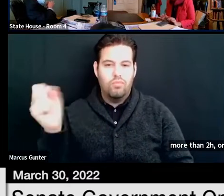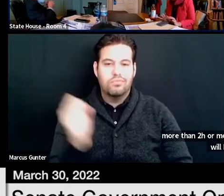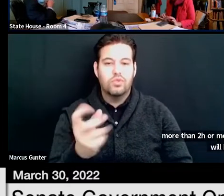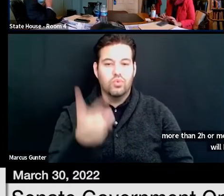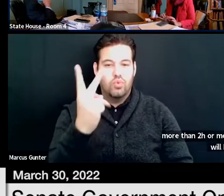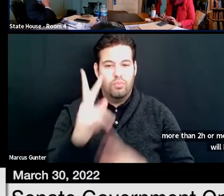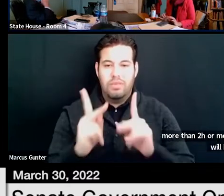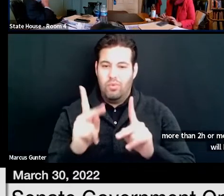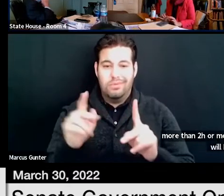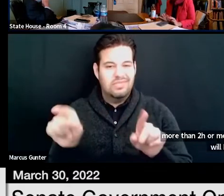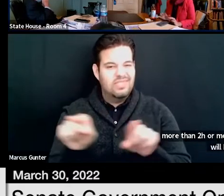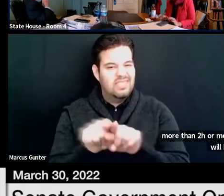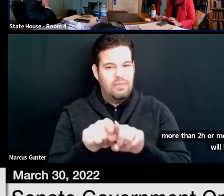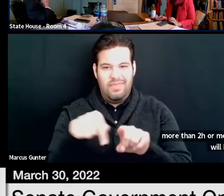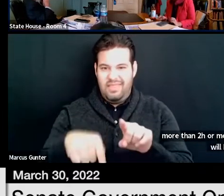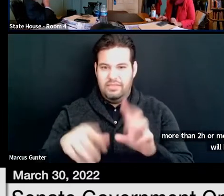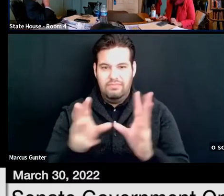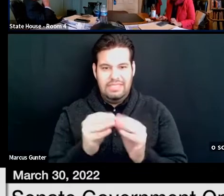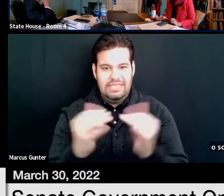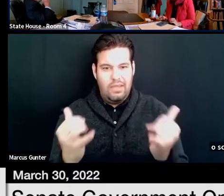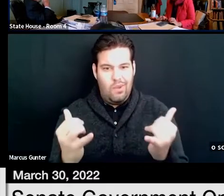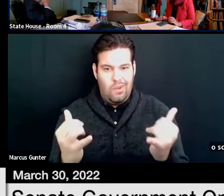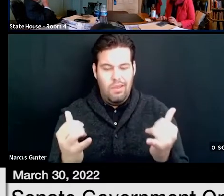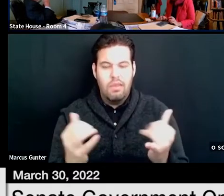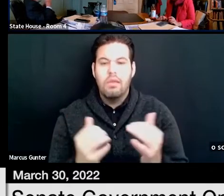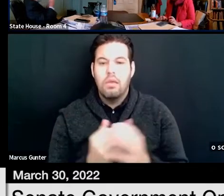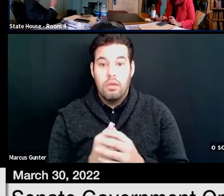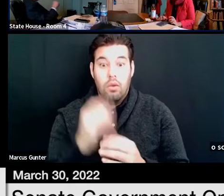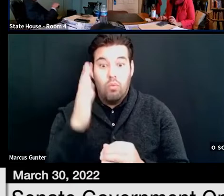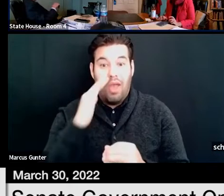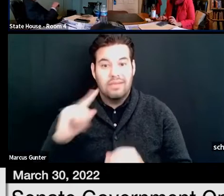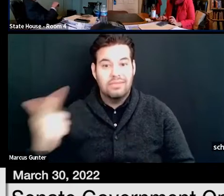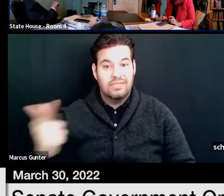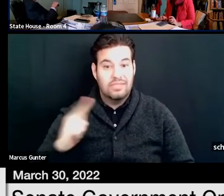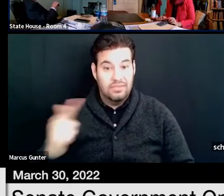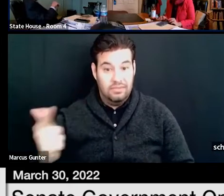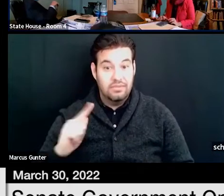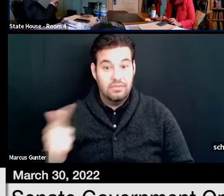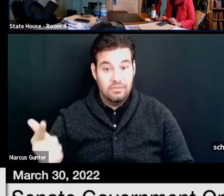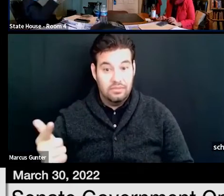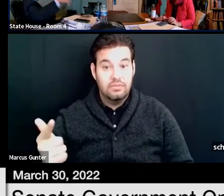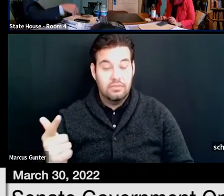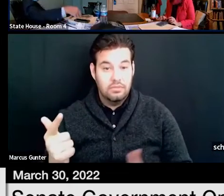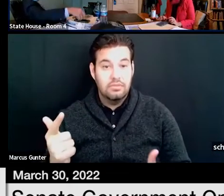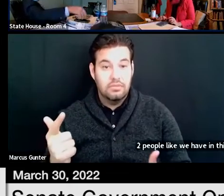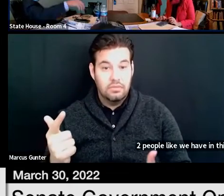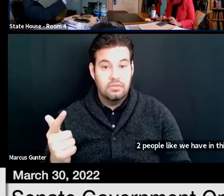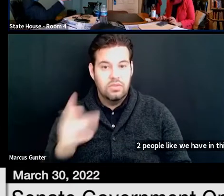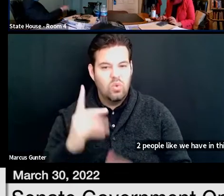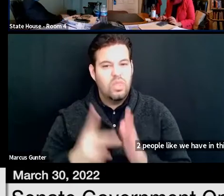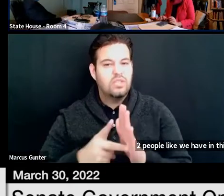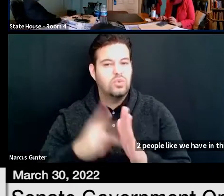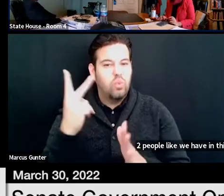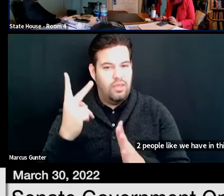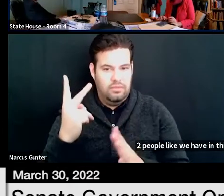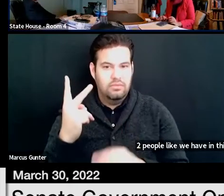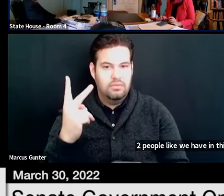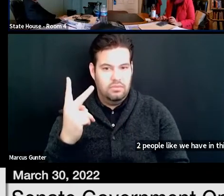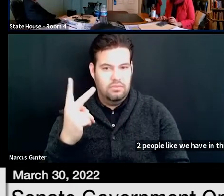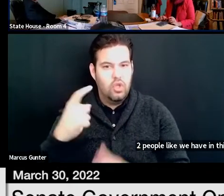like we have in this current meeting because they take turns. So that's twice the cost